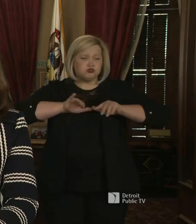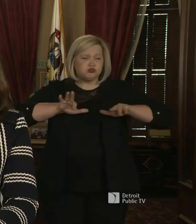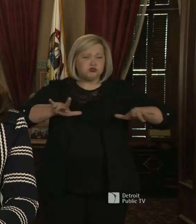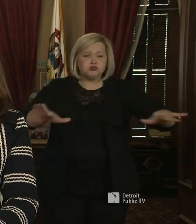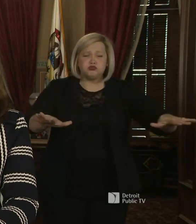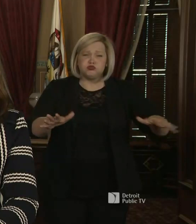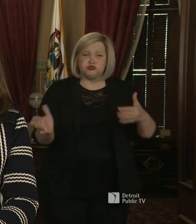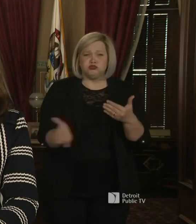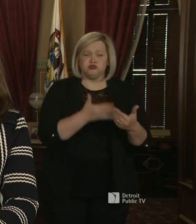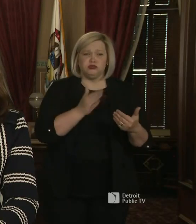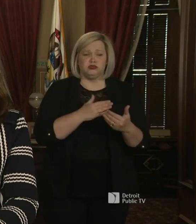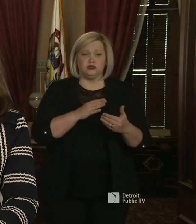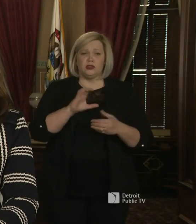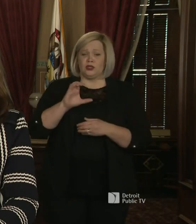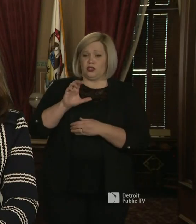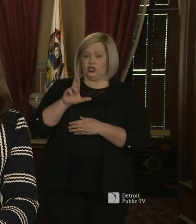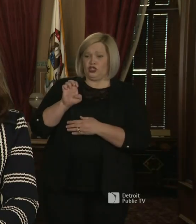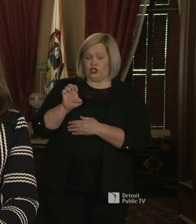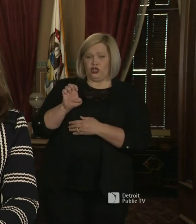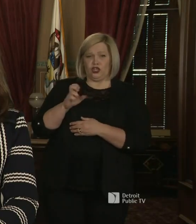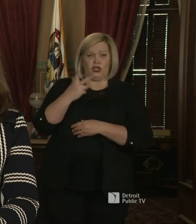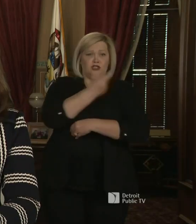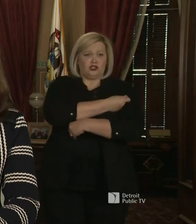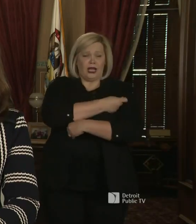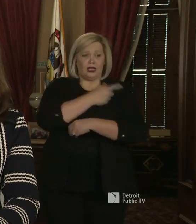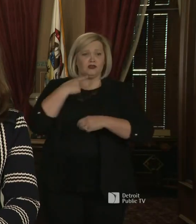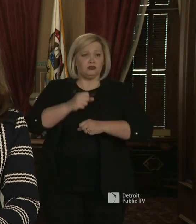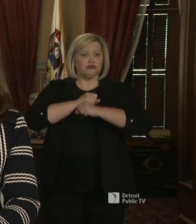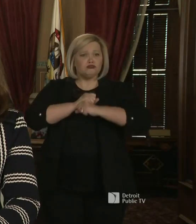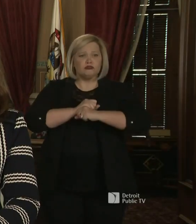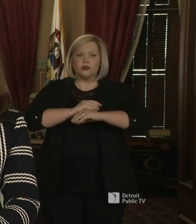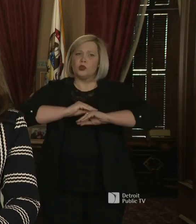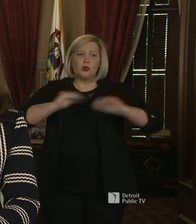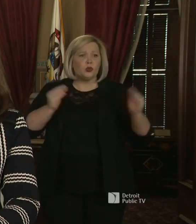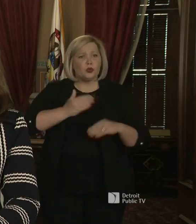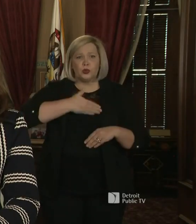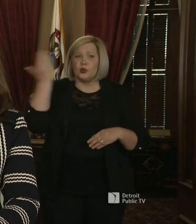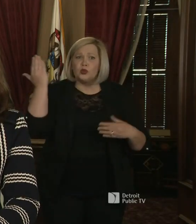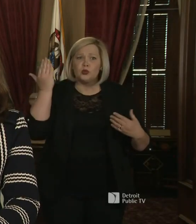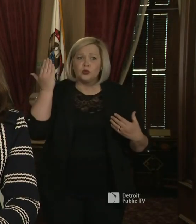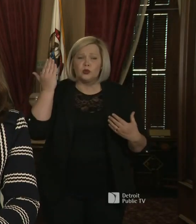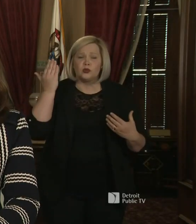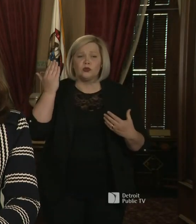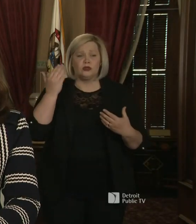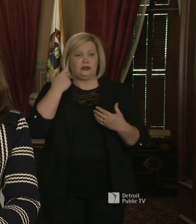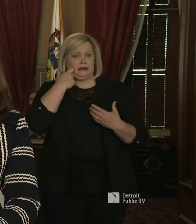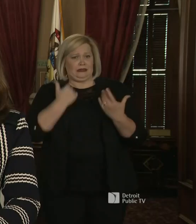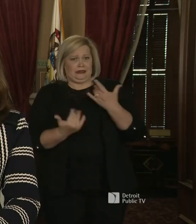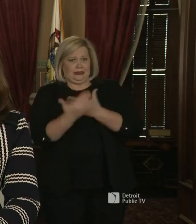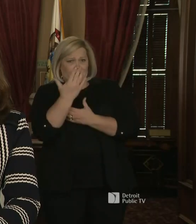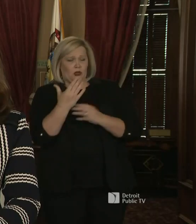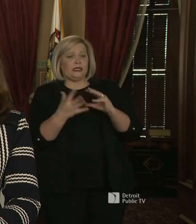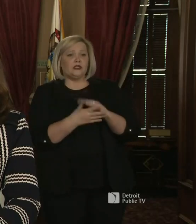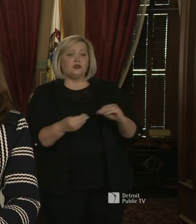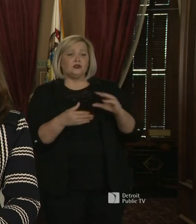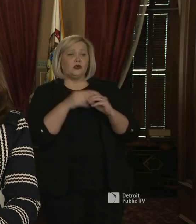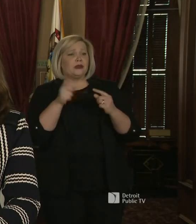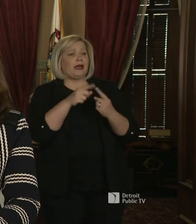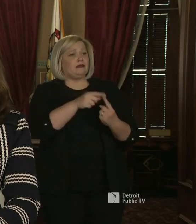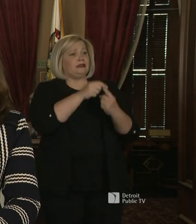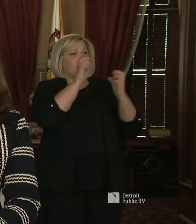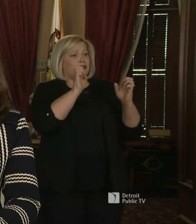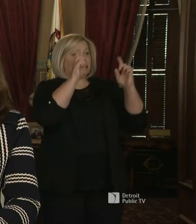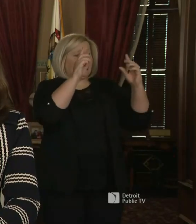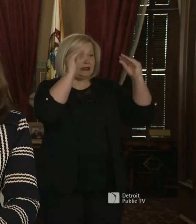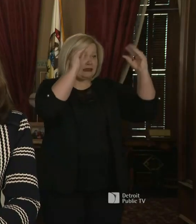There is no vaccine for COVID-19. There's a story on the news this morning about a special education